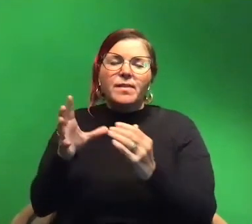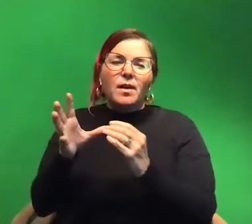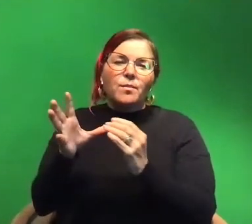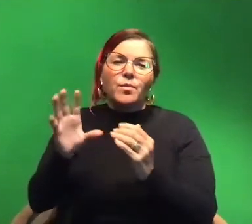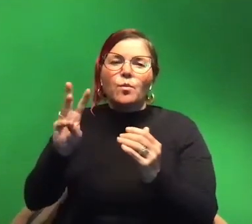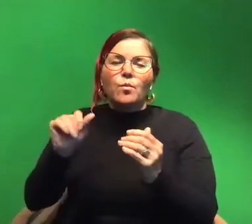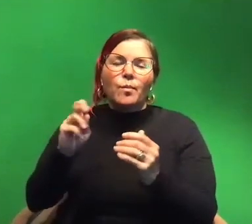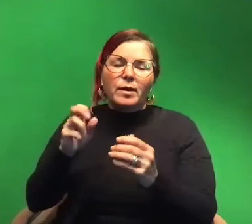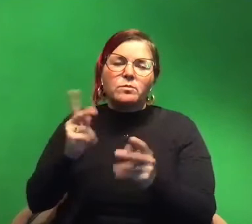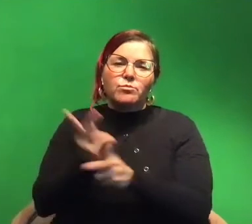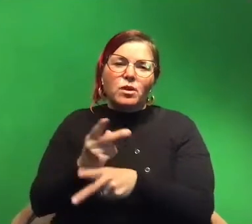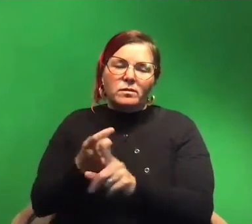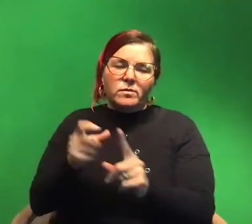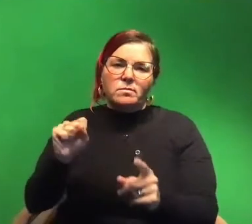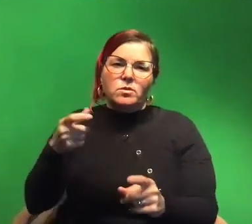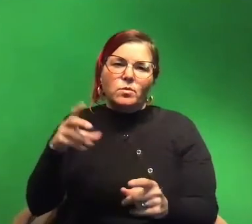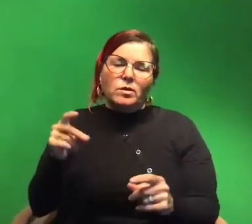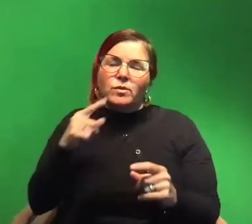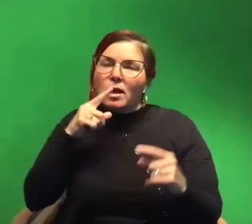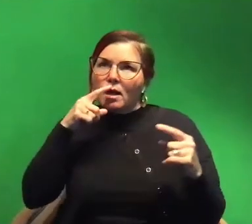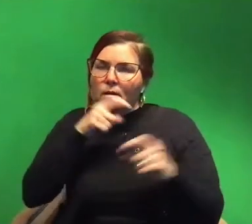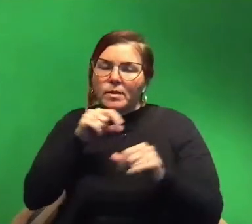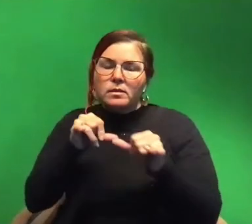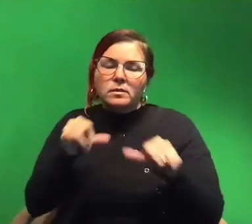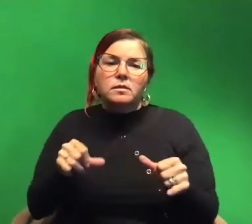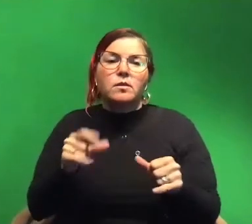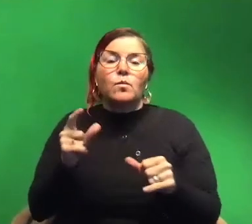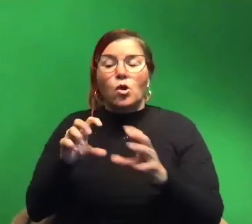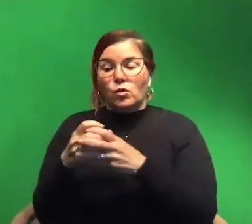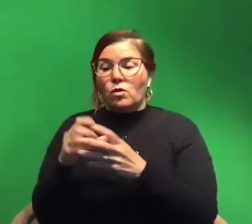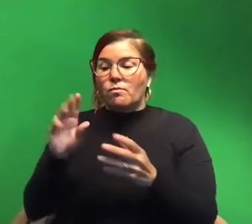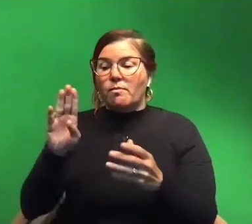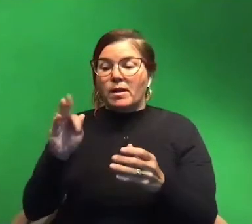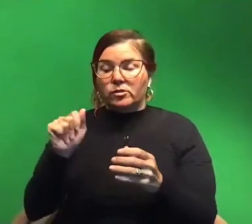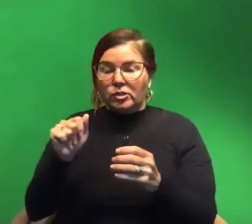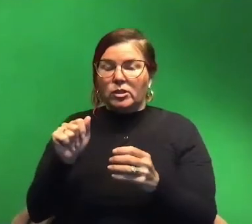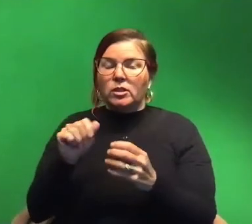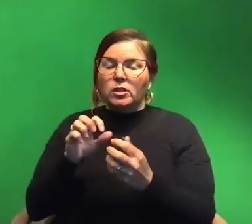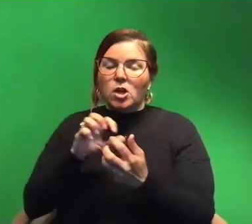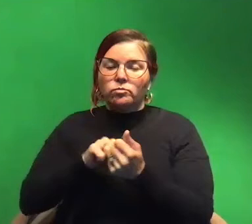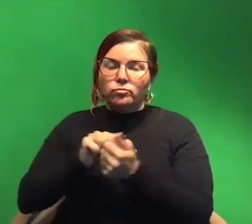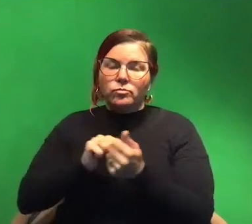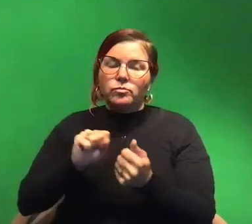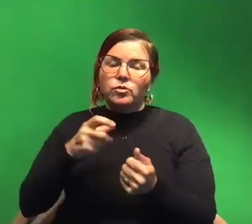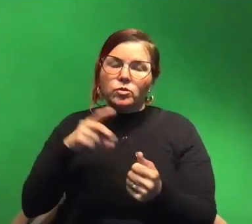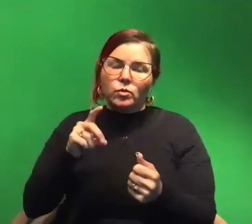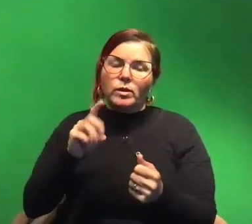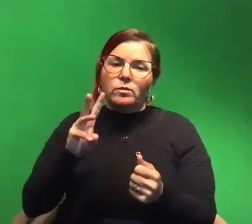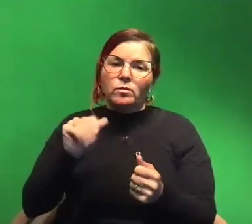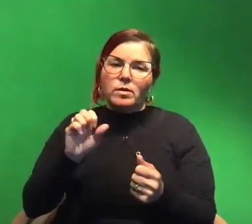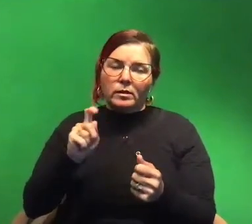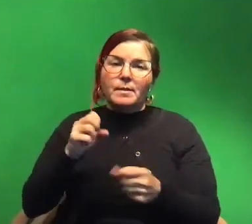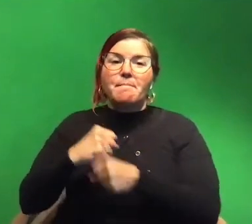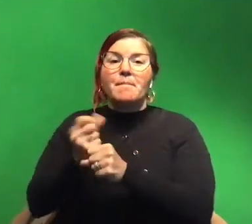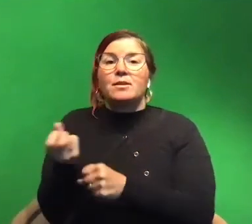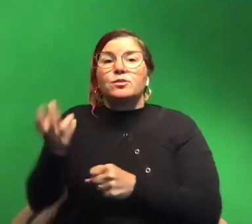it's like it's really pretty complicated like so the one group of bacteria munches on squid waste and then that produces its own